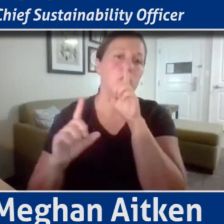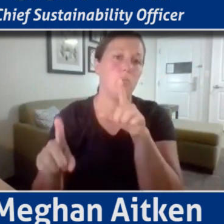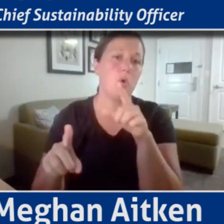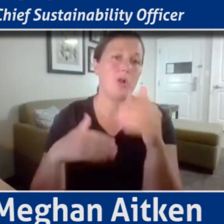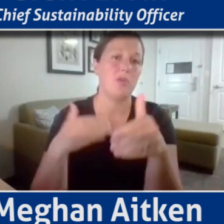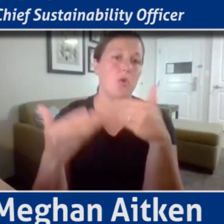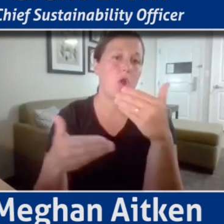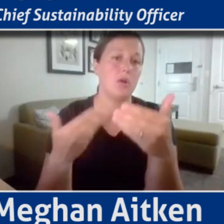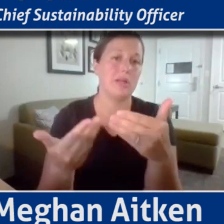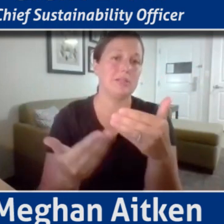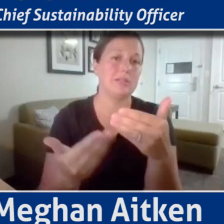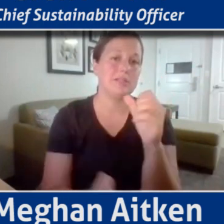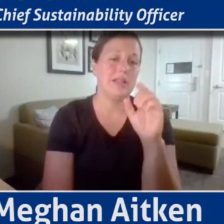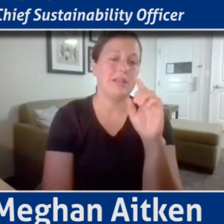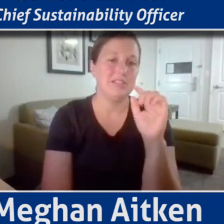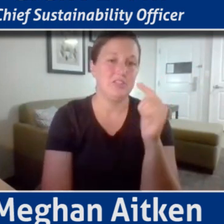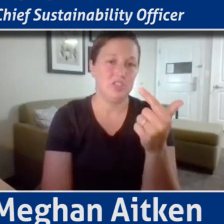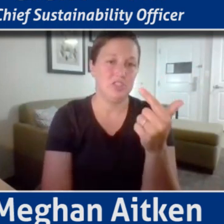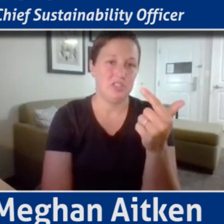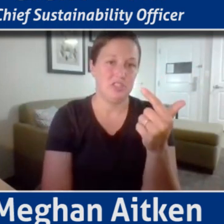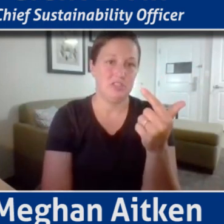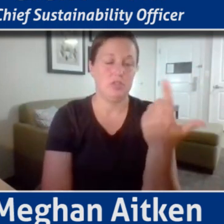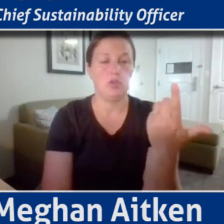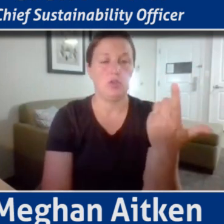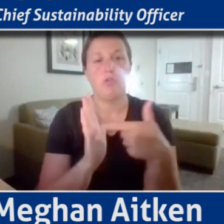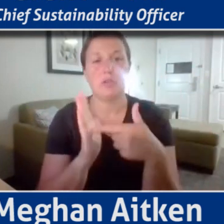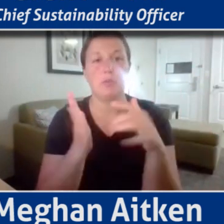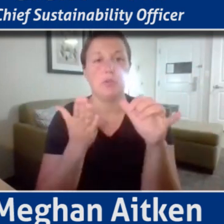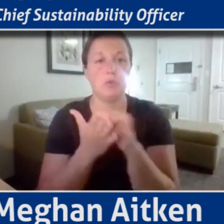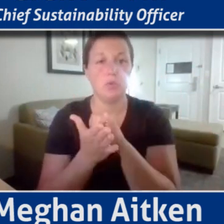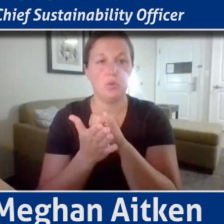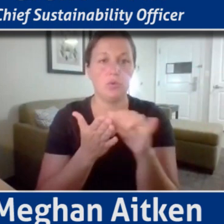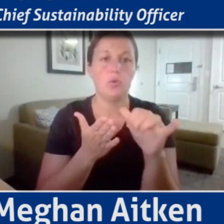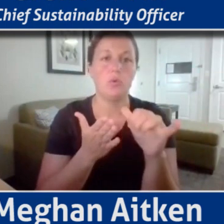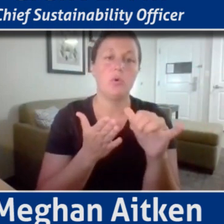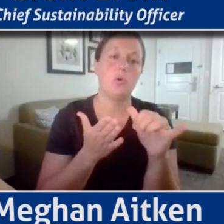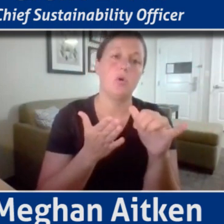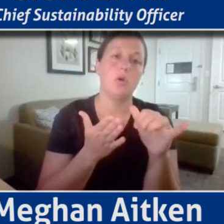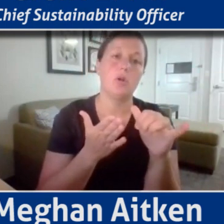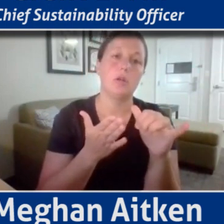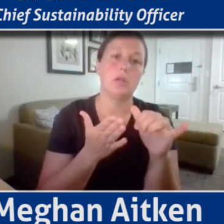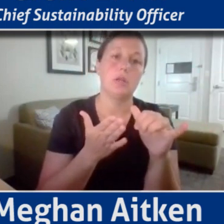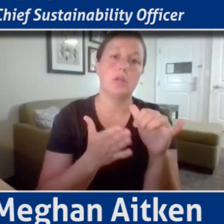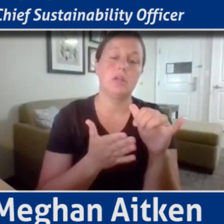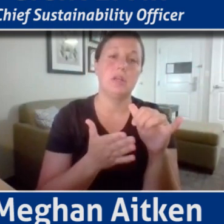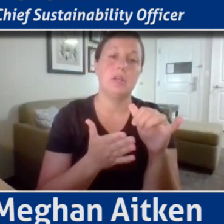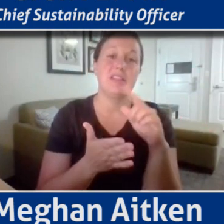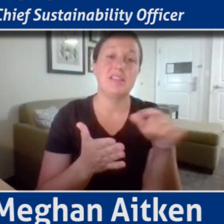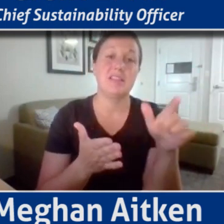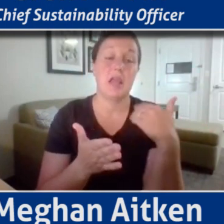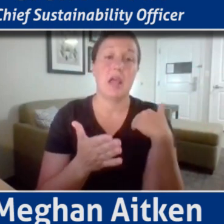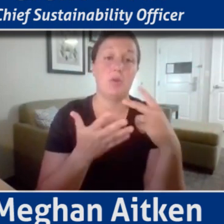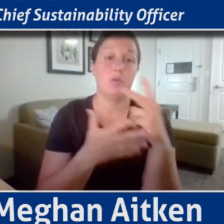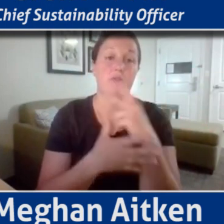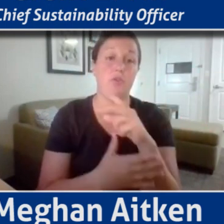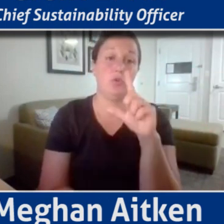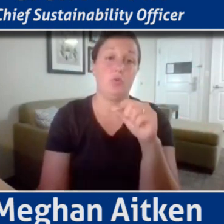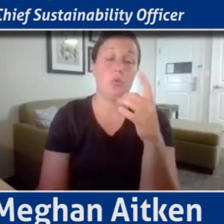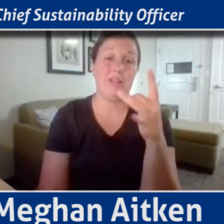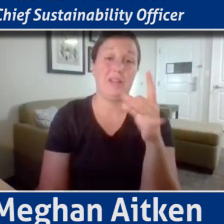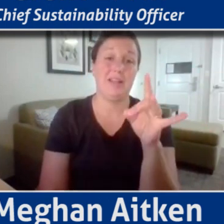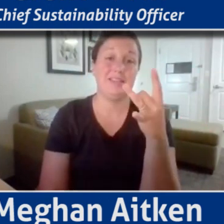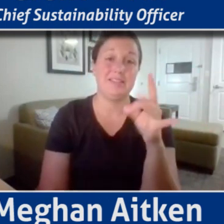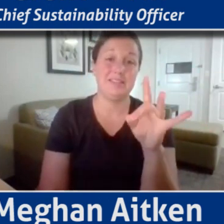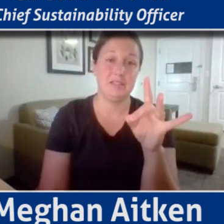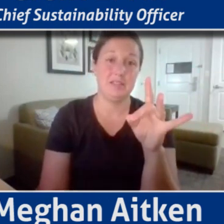SDGs and the New York creating the first voluntary local review in 2018, recognizing how important subnational